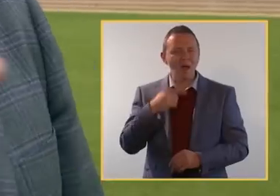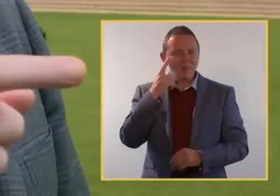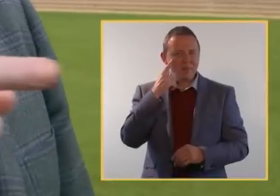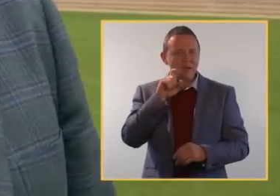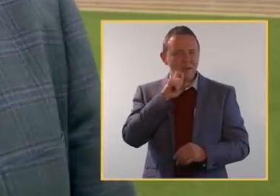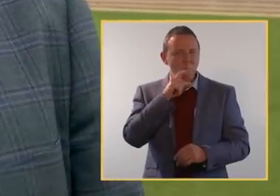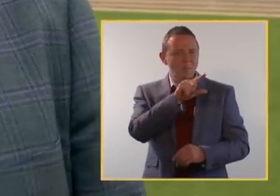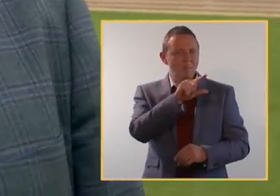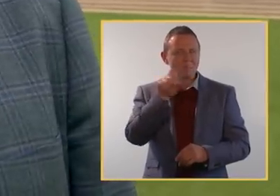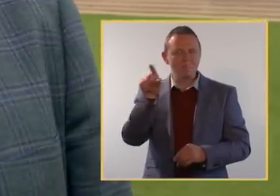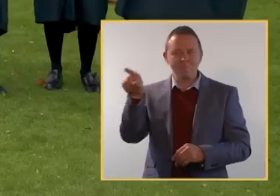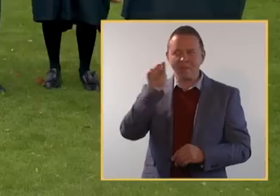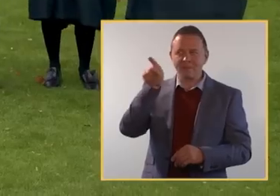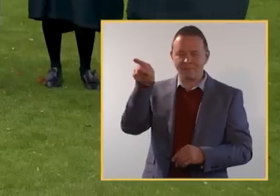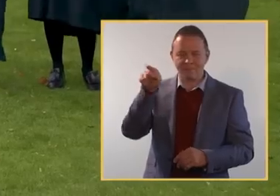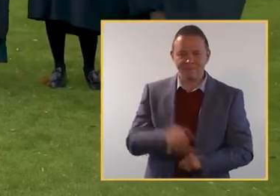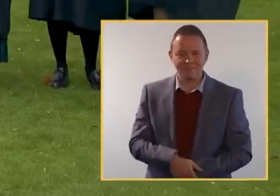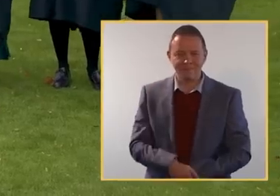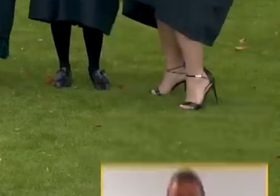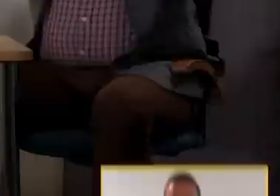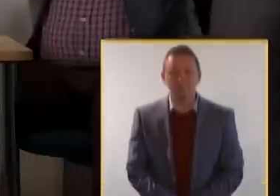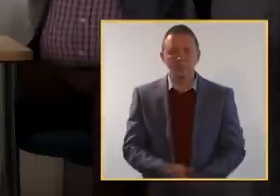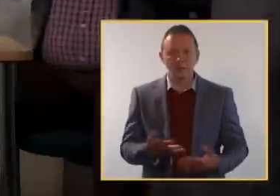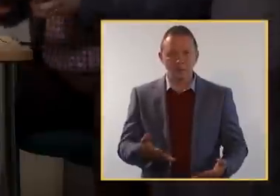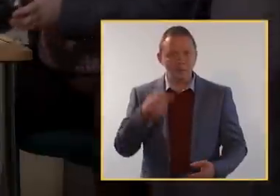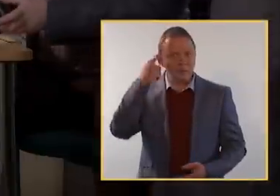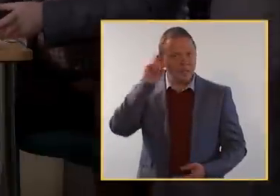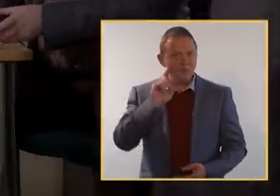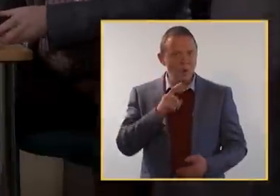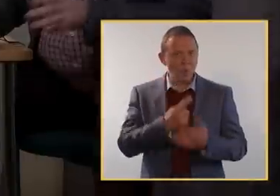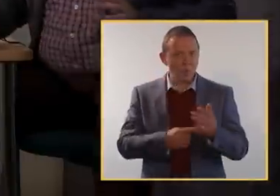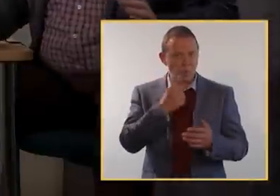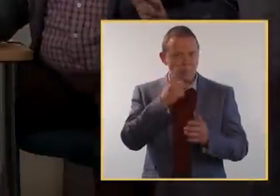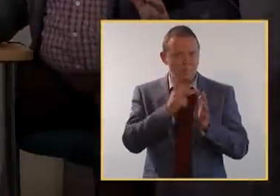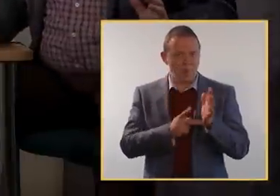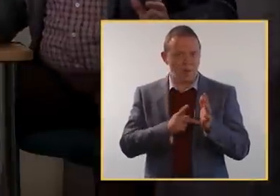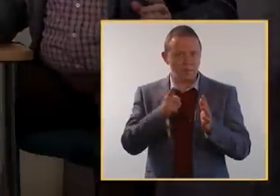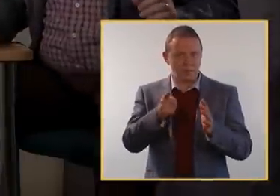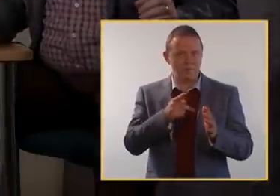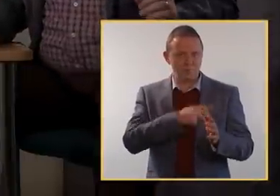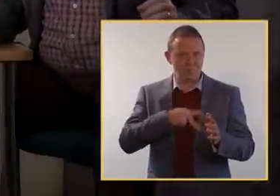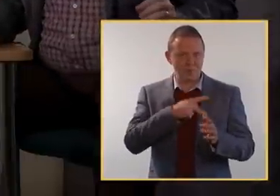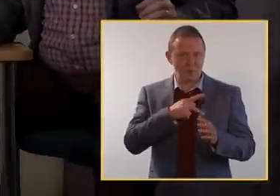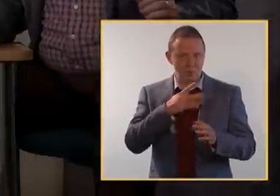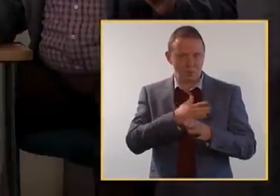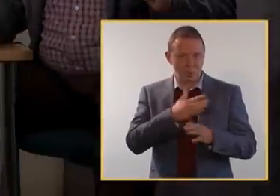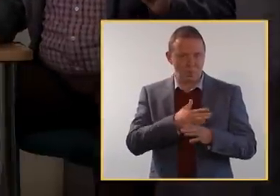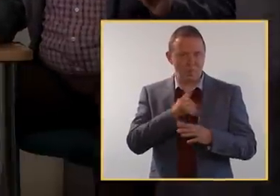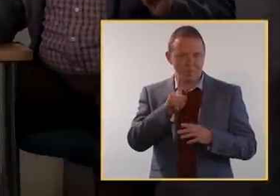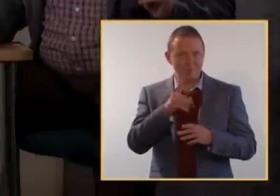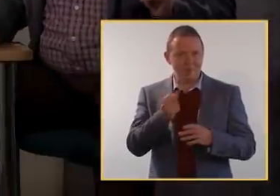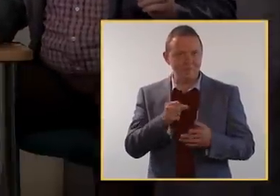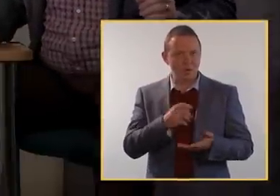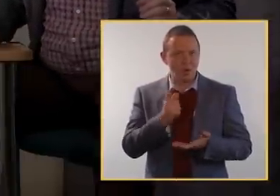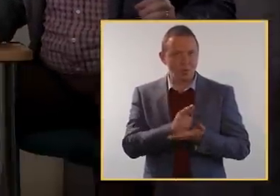I think I'll go to your clinic. Hearing aids are only one part of an audiologist's scope of practice. But they